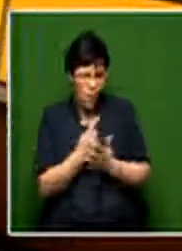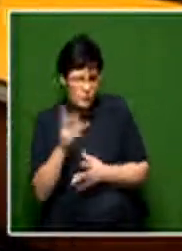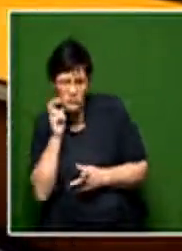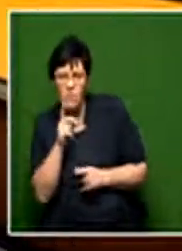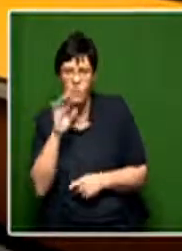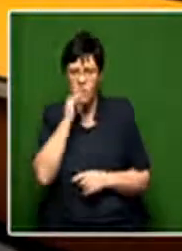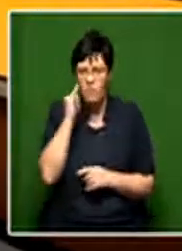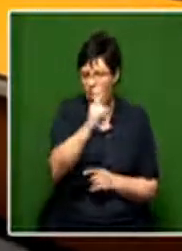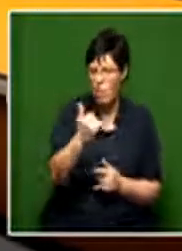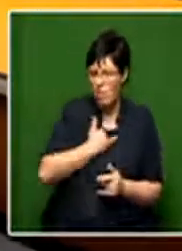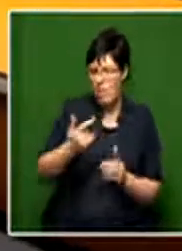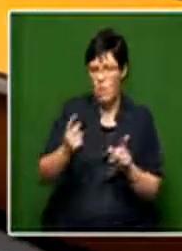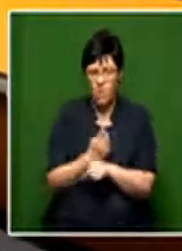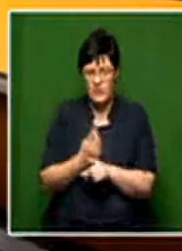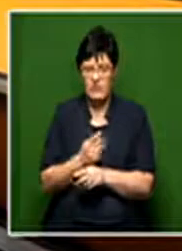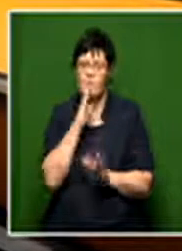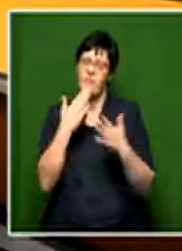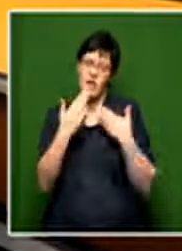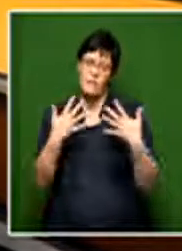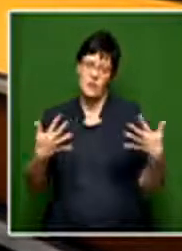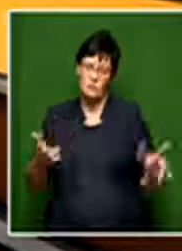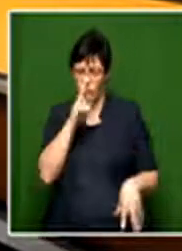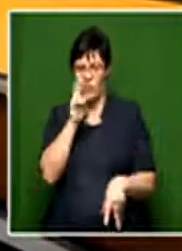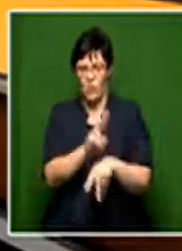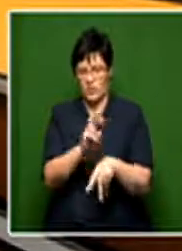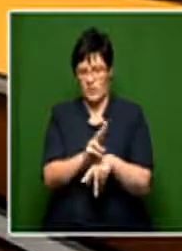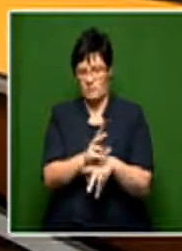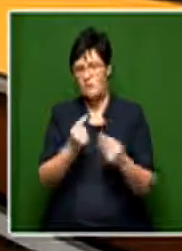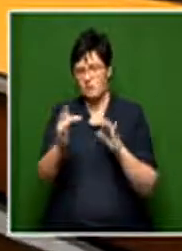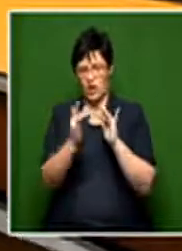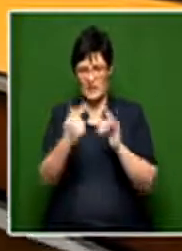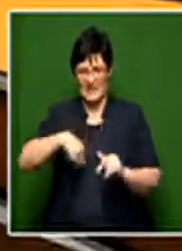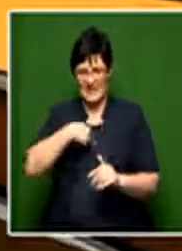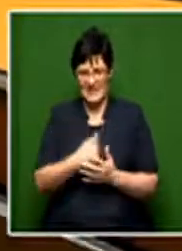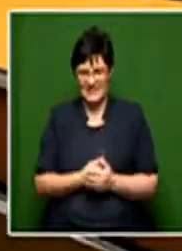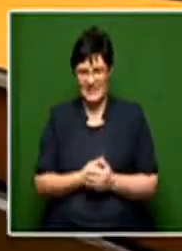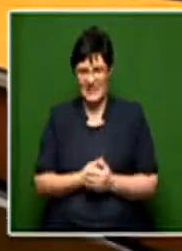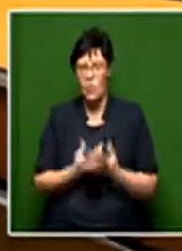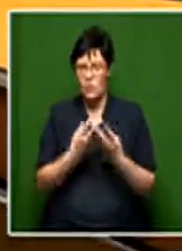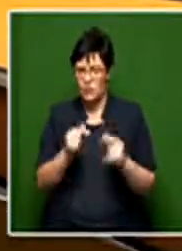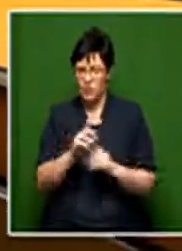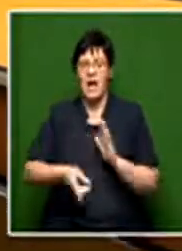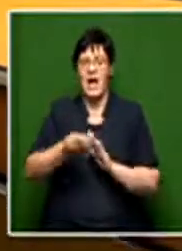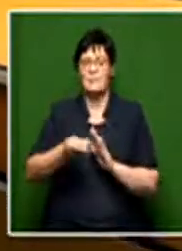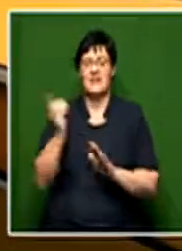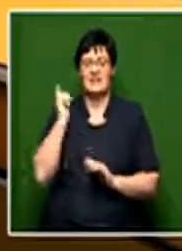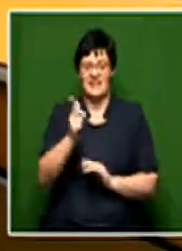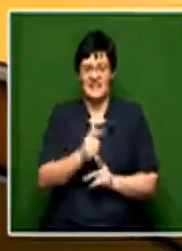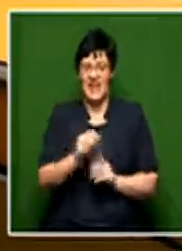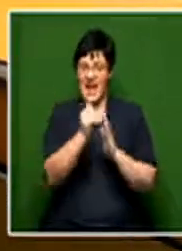He's always calling. He's always in contact. And thanks so much for watching and for being in touch with us. We're going to sort it out. We'll update you on that story. Agenda,